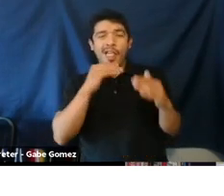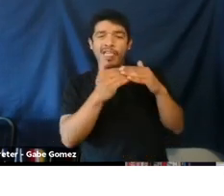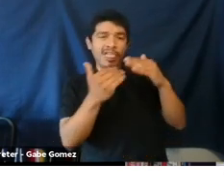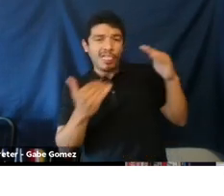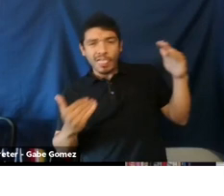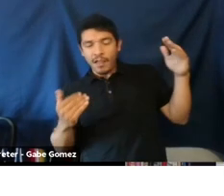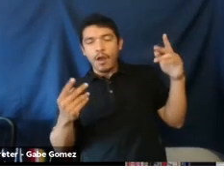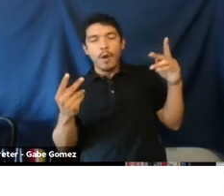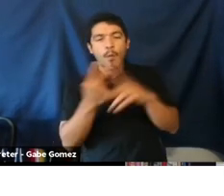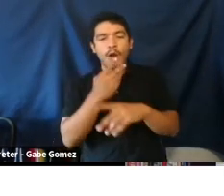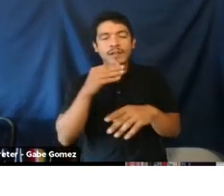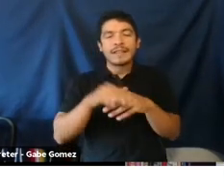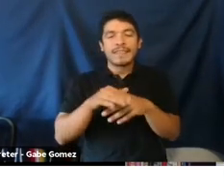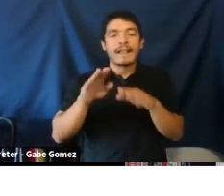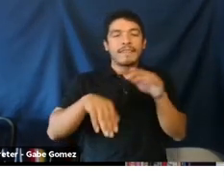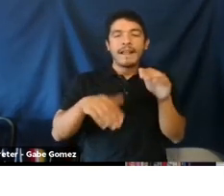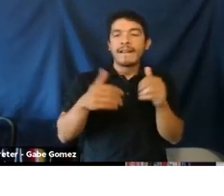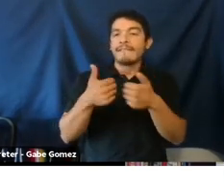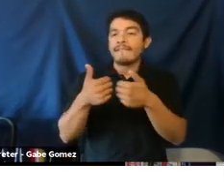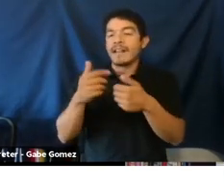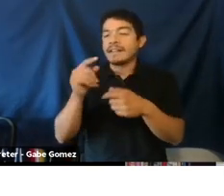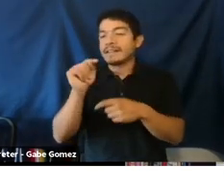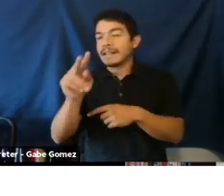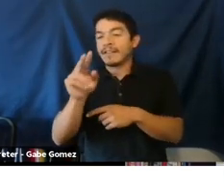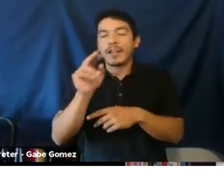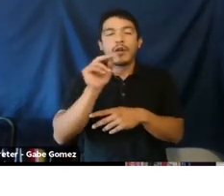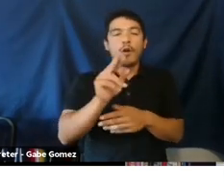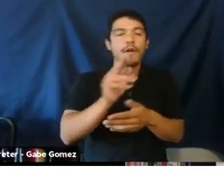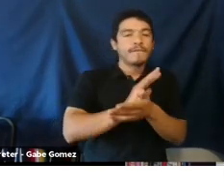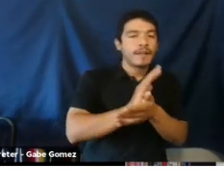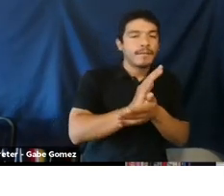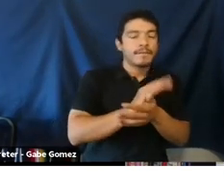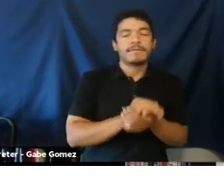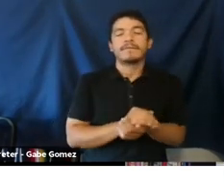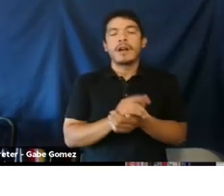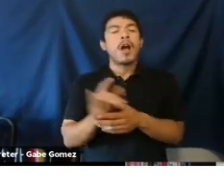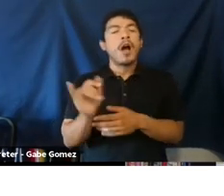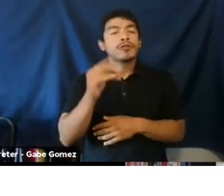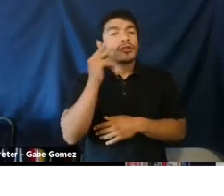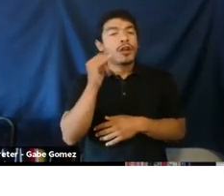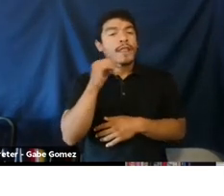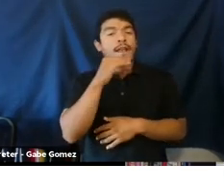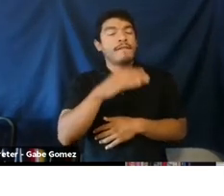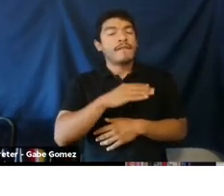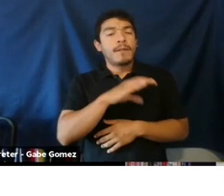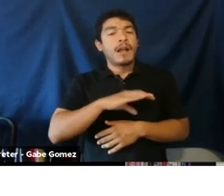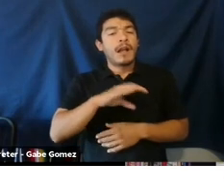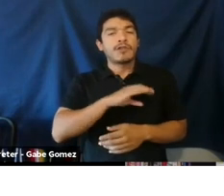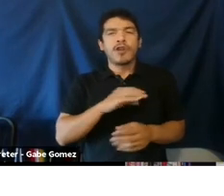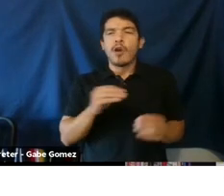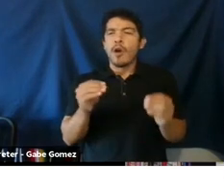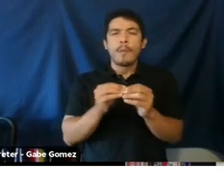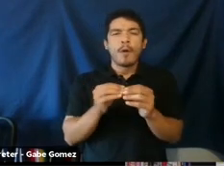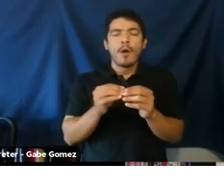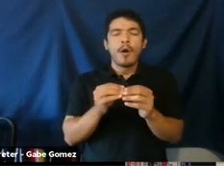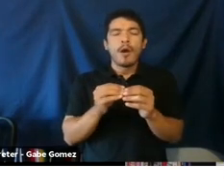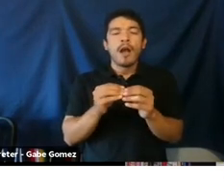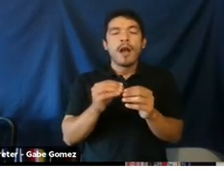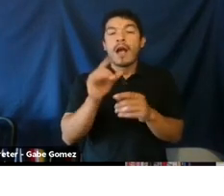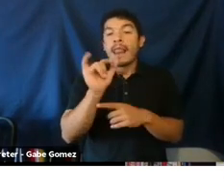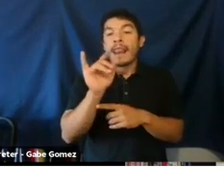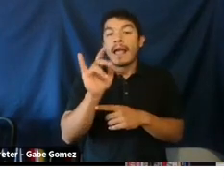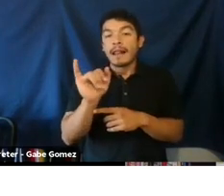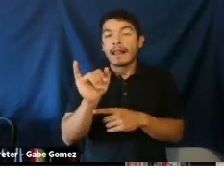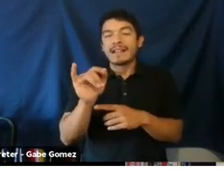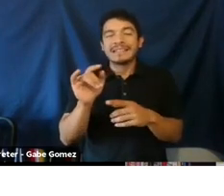male characters is much wider here in video games than what we have previously seen in film or in television. We